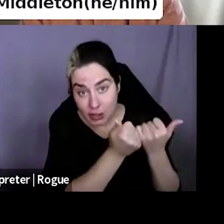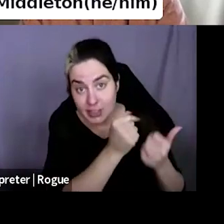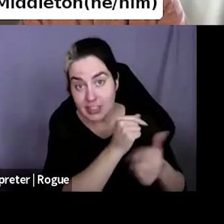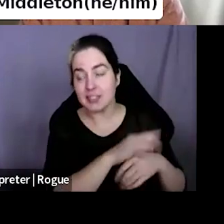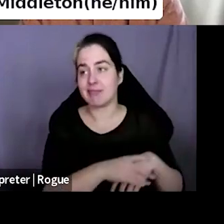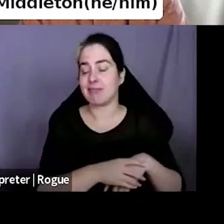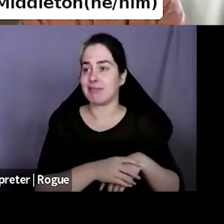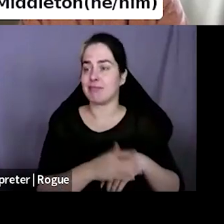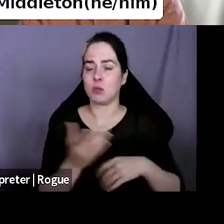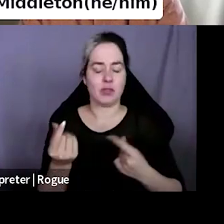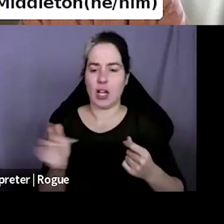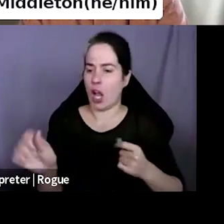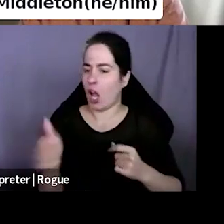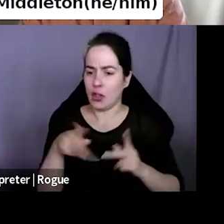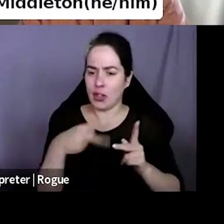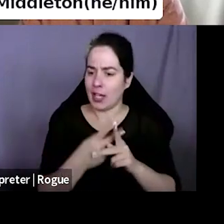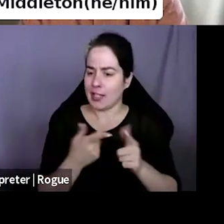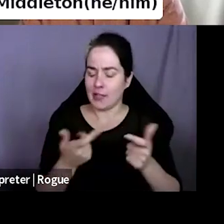like the, uh,